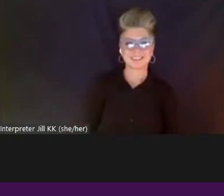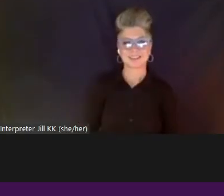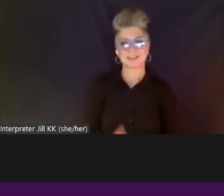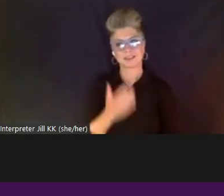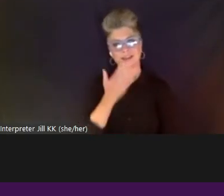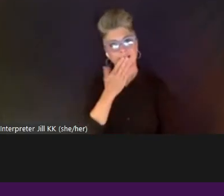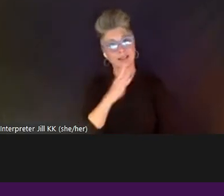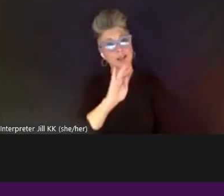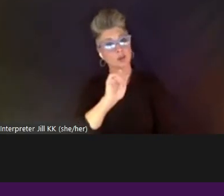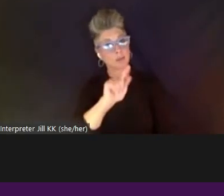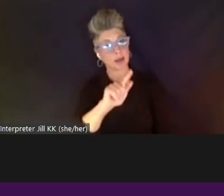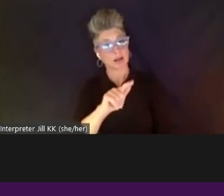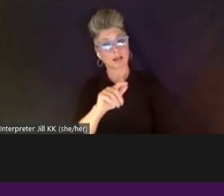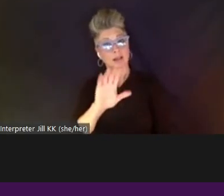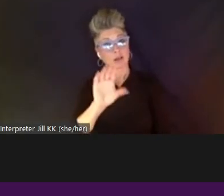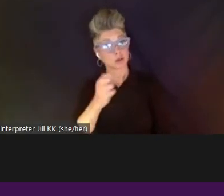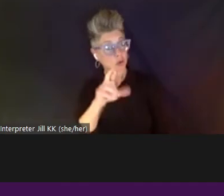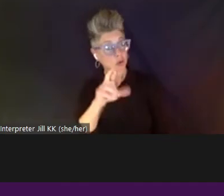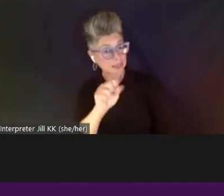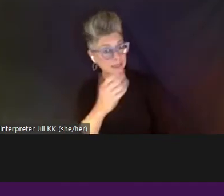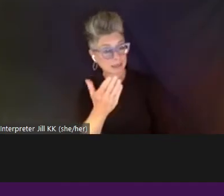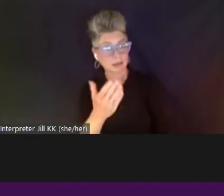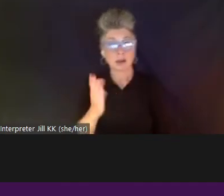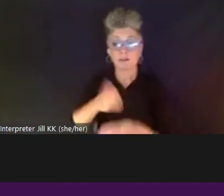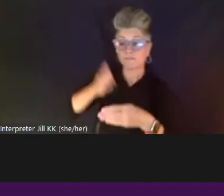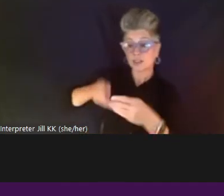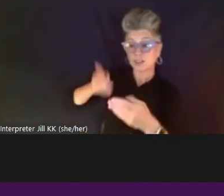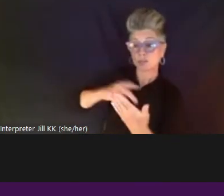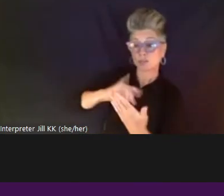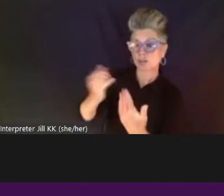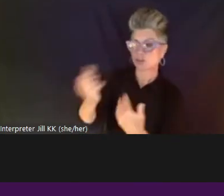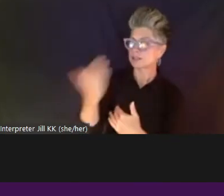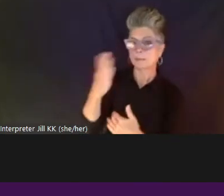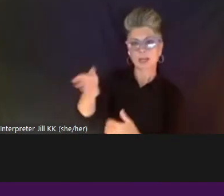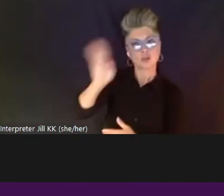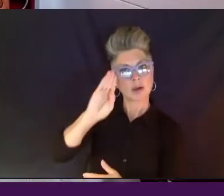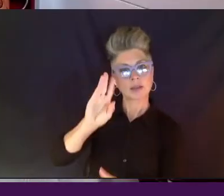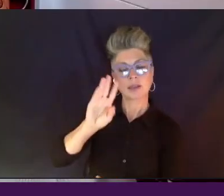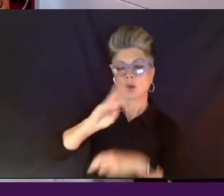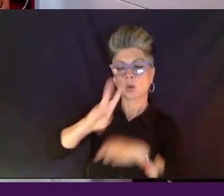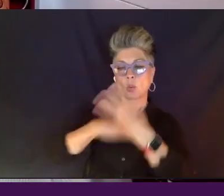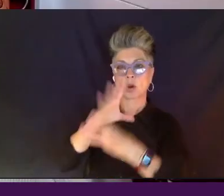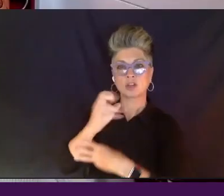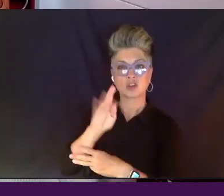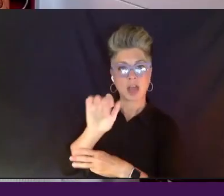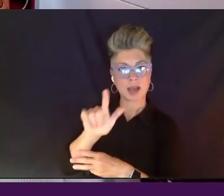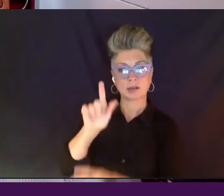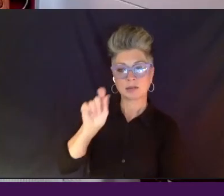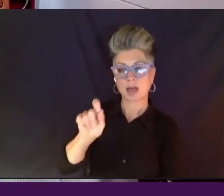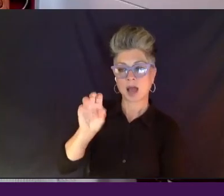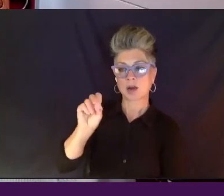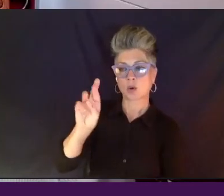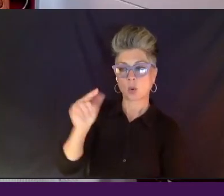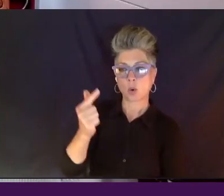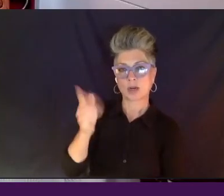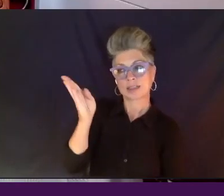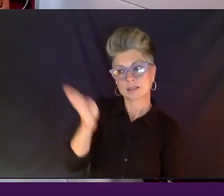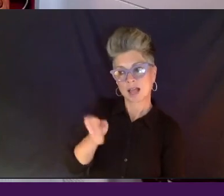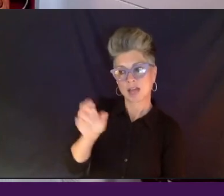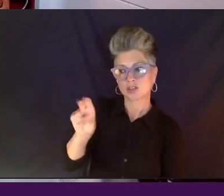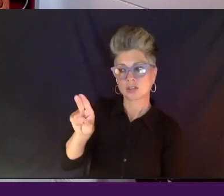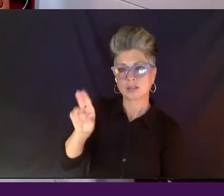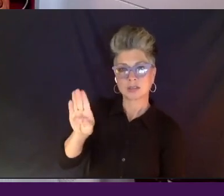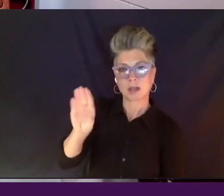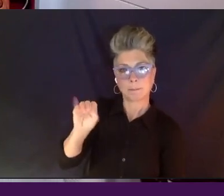For finished projects, can submit it directly to me at worldchannel.org. But most important, like, you